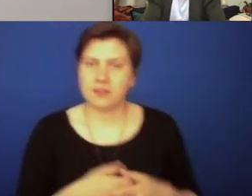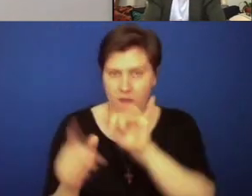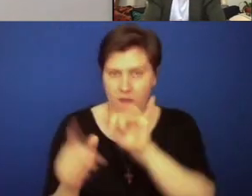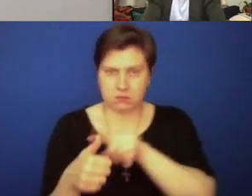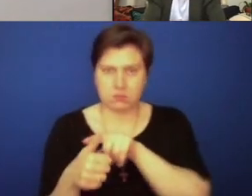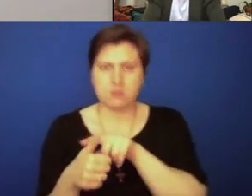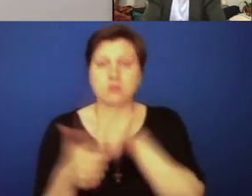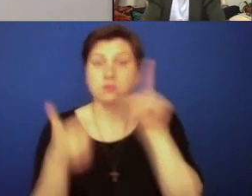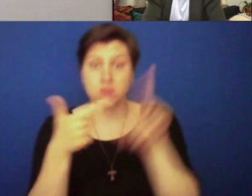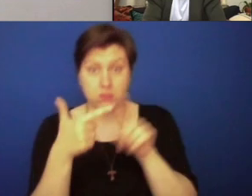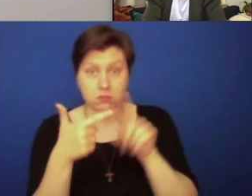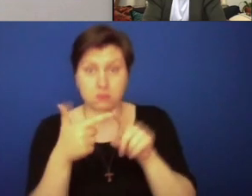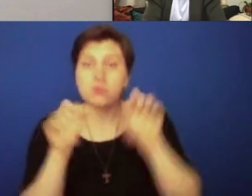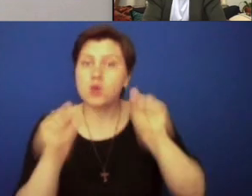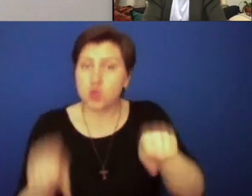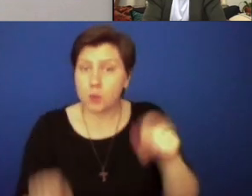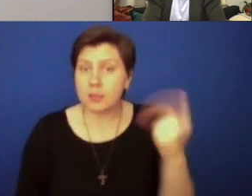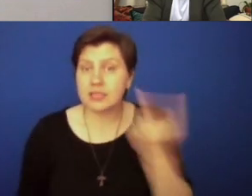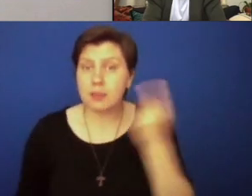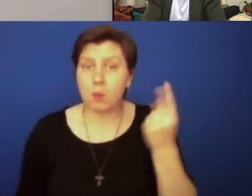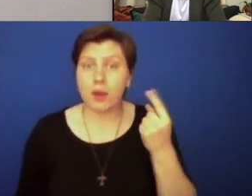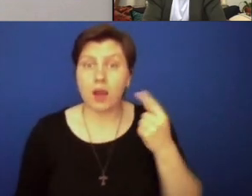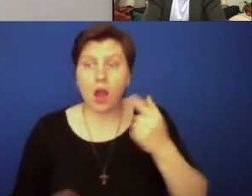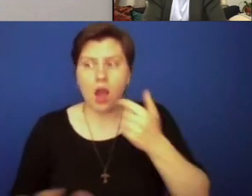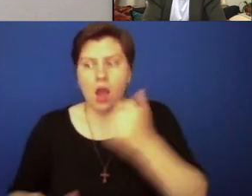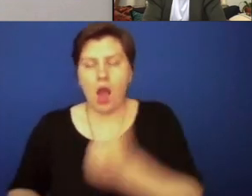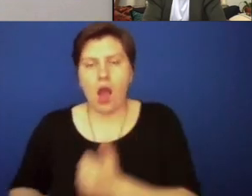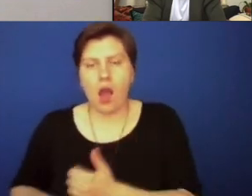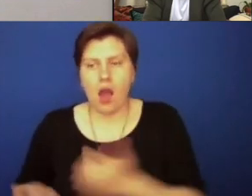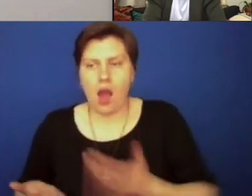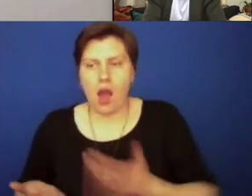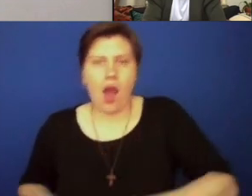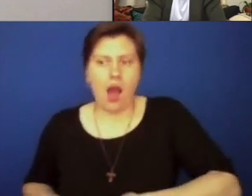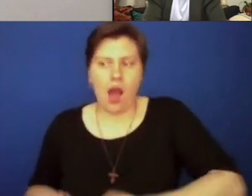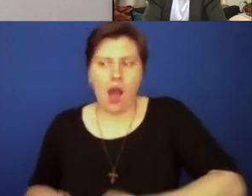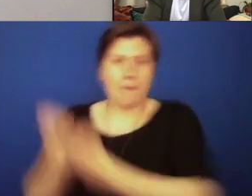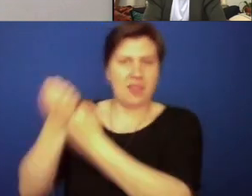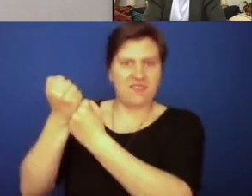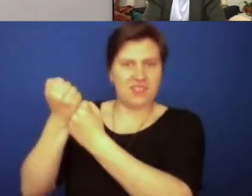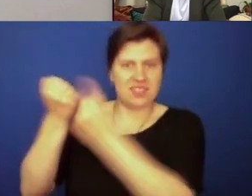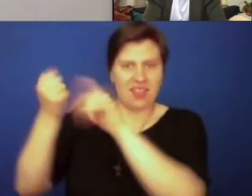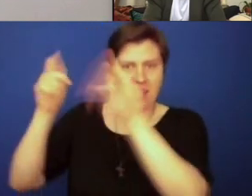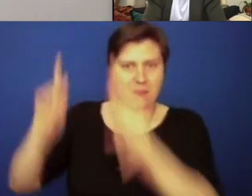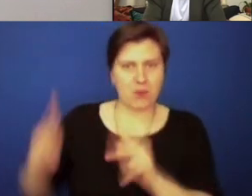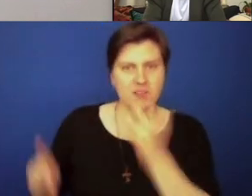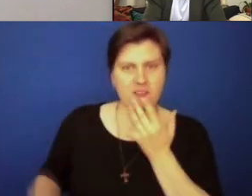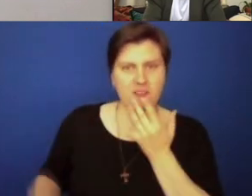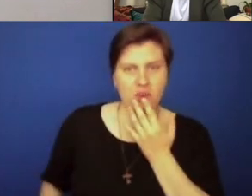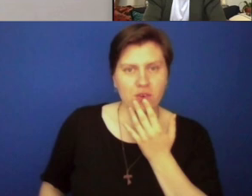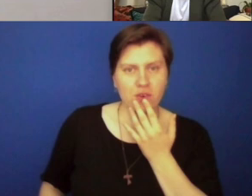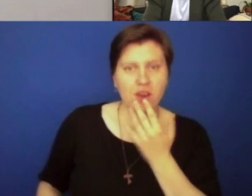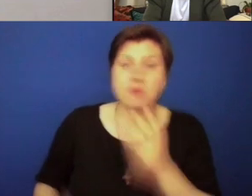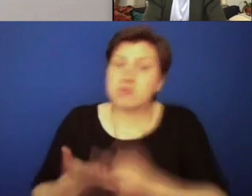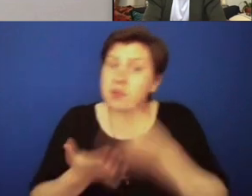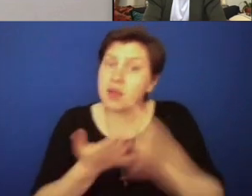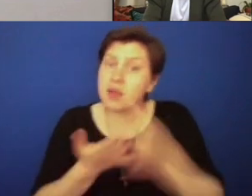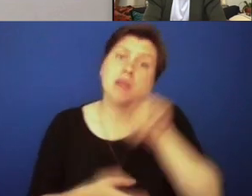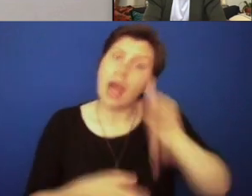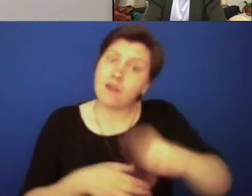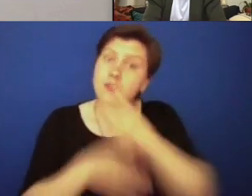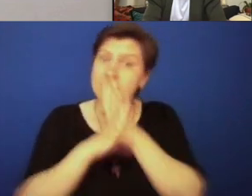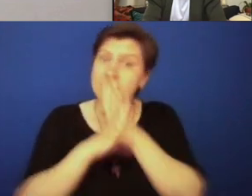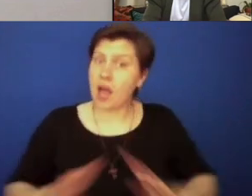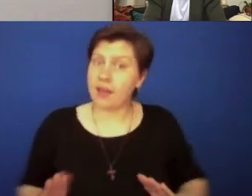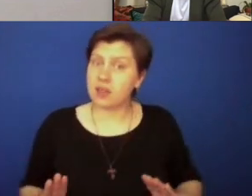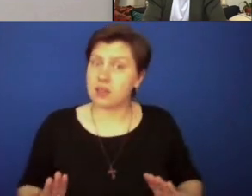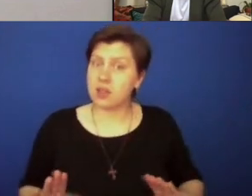The ally can also be someone that uplifts the person of color. Sometimes you have to be